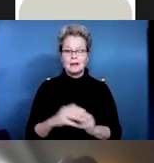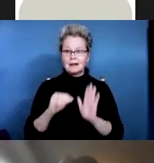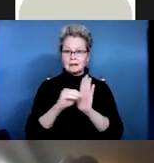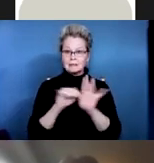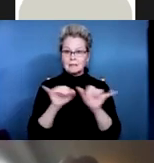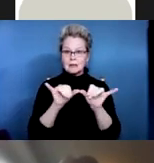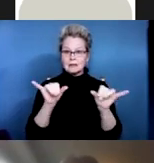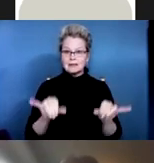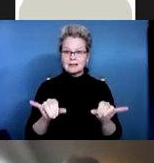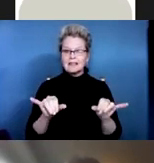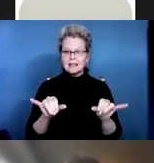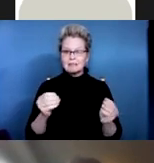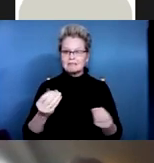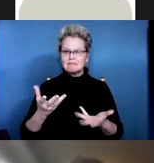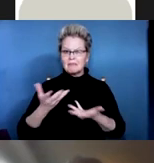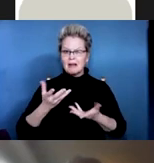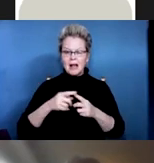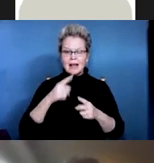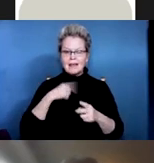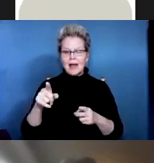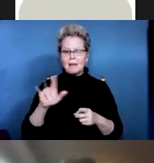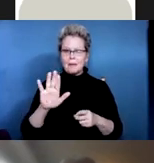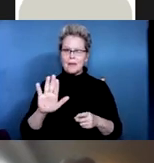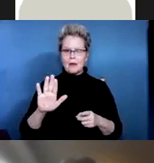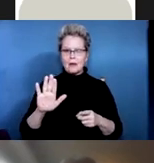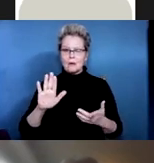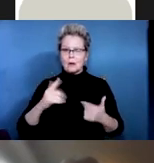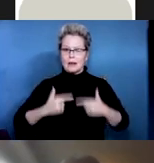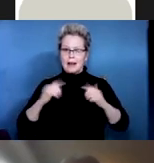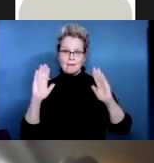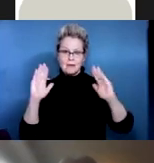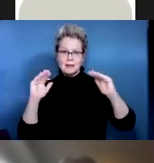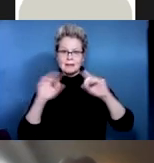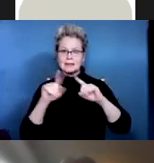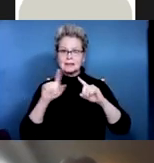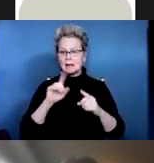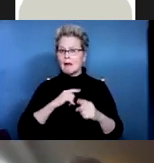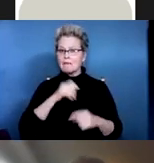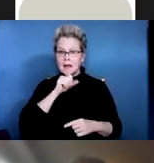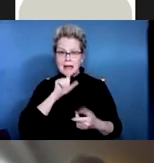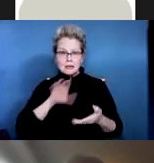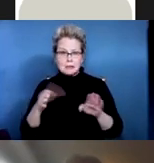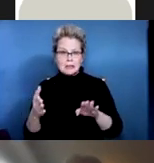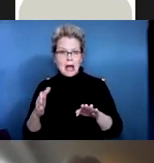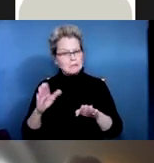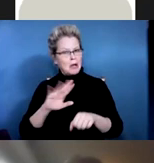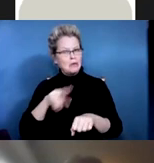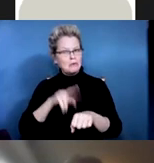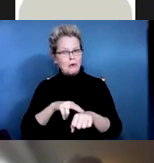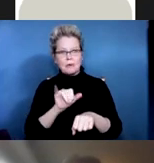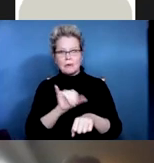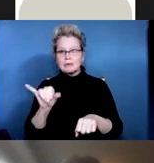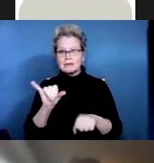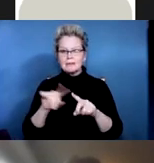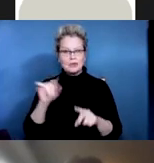people with spinal cord injury have near normal life expectancies. So it's not a death sentence. It's all about getting that individual